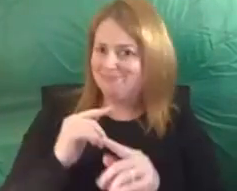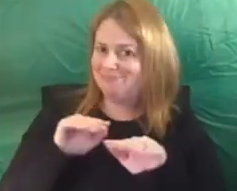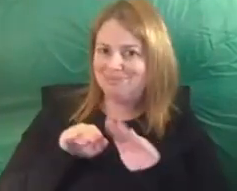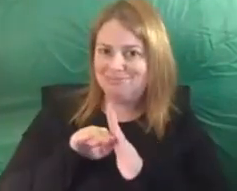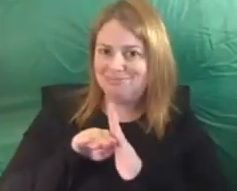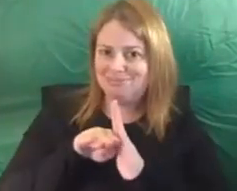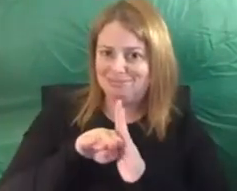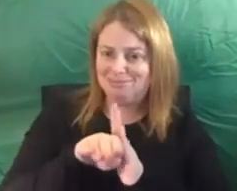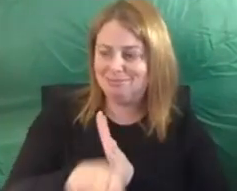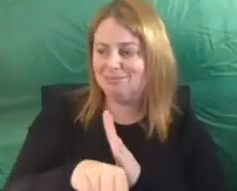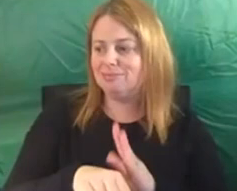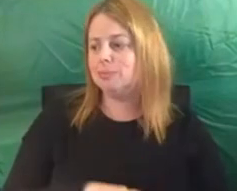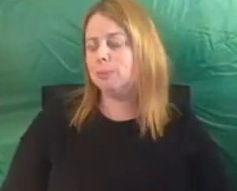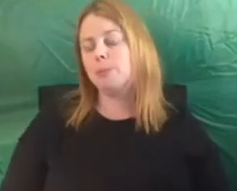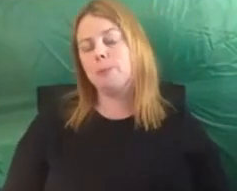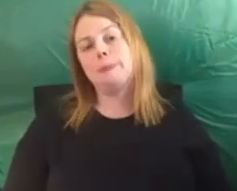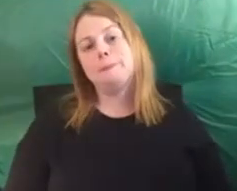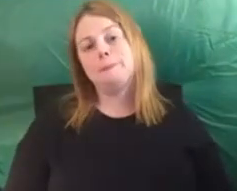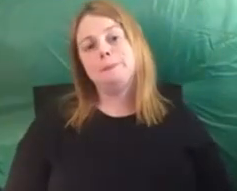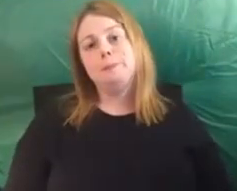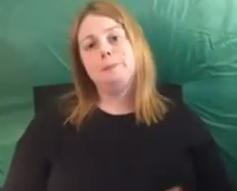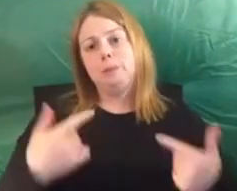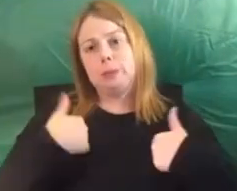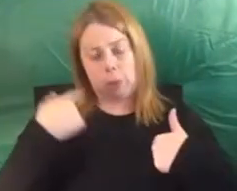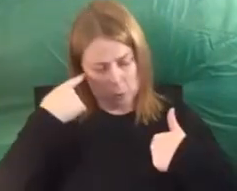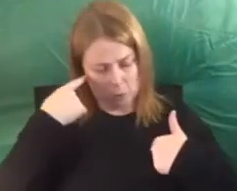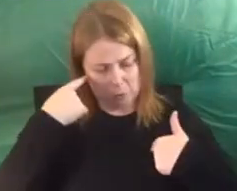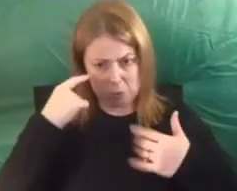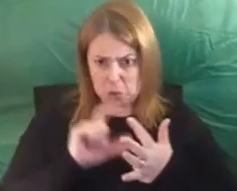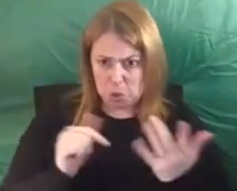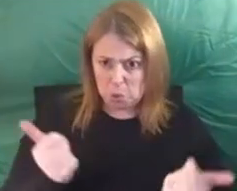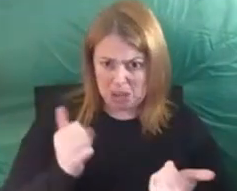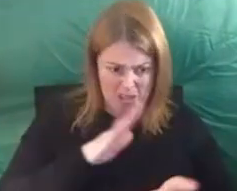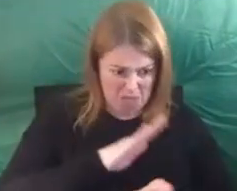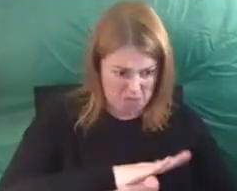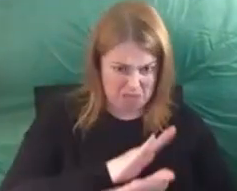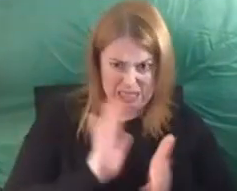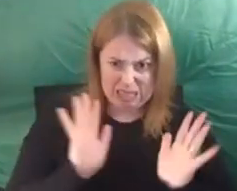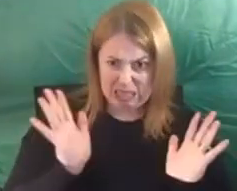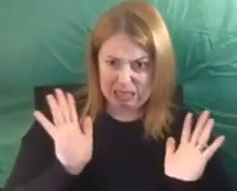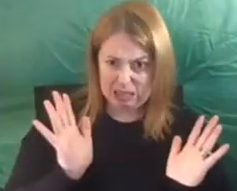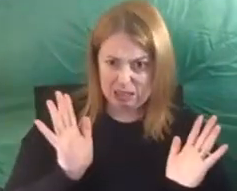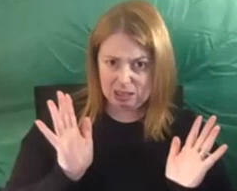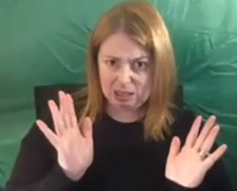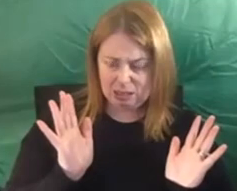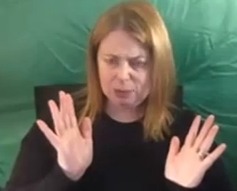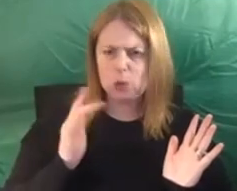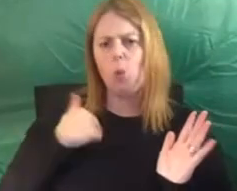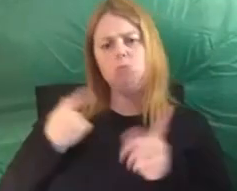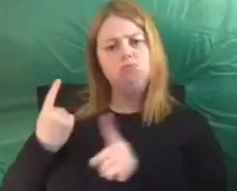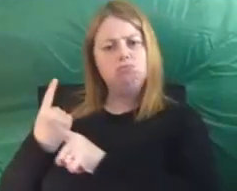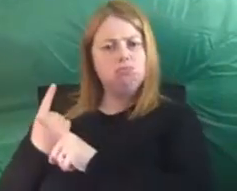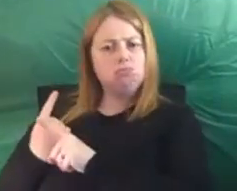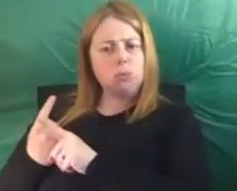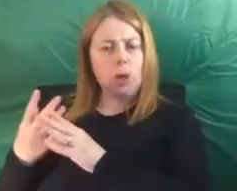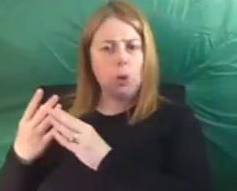I really thought, well, are we doing enough just with a breakfast and talked with my colleagues and